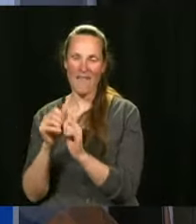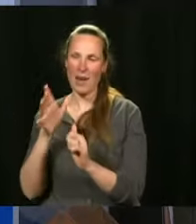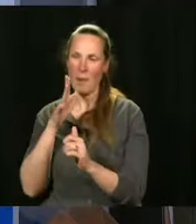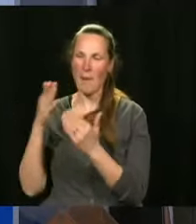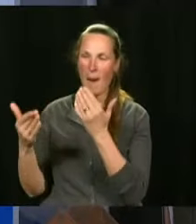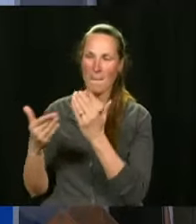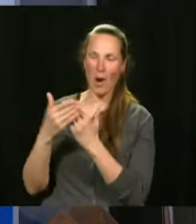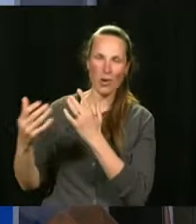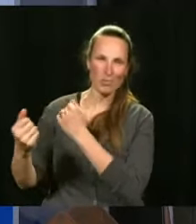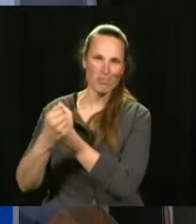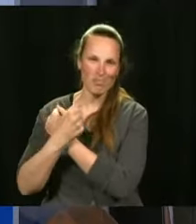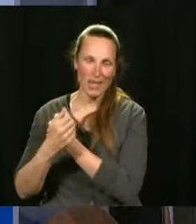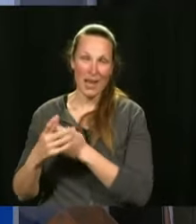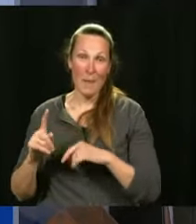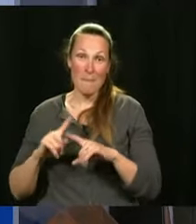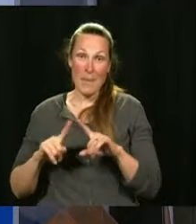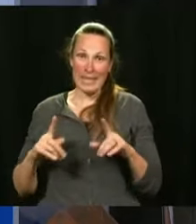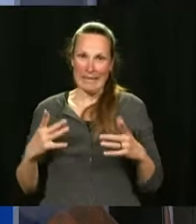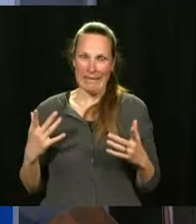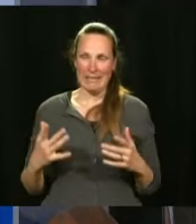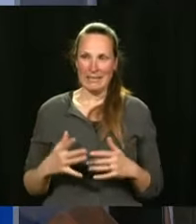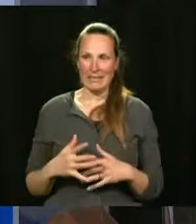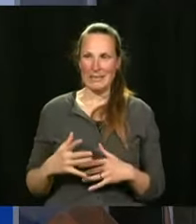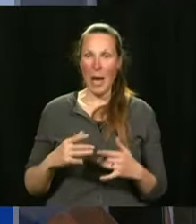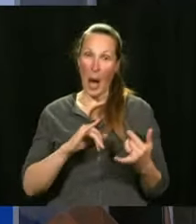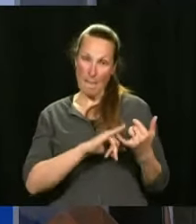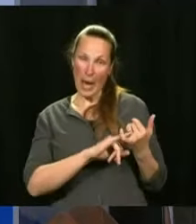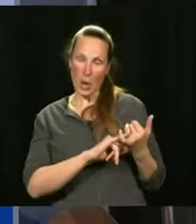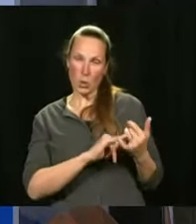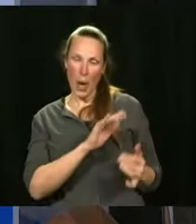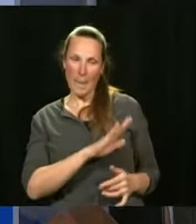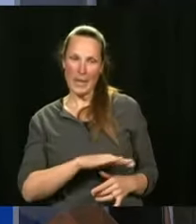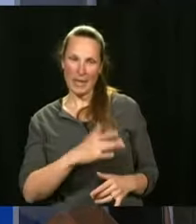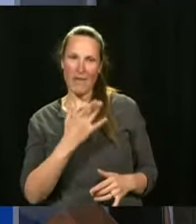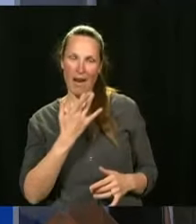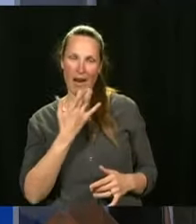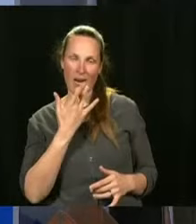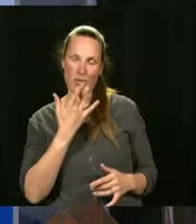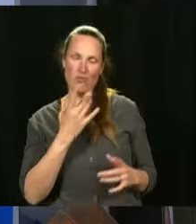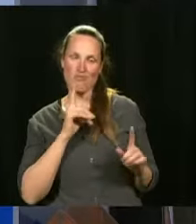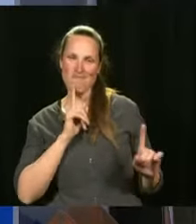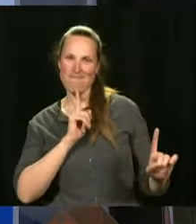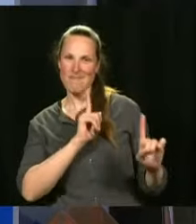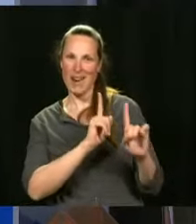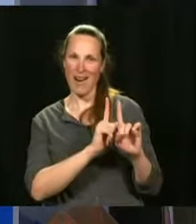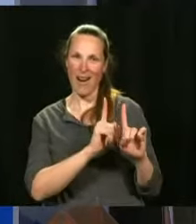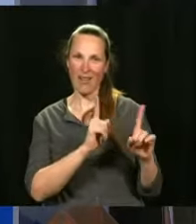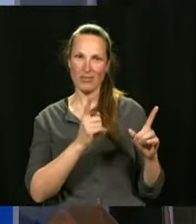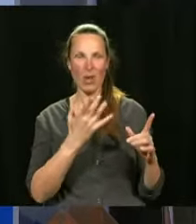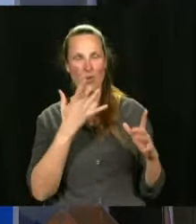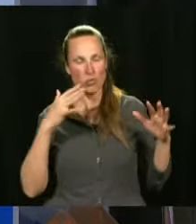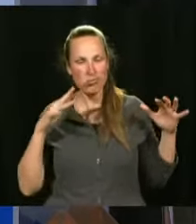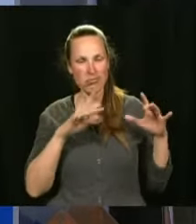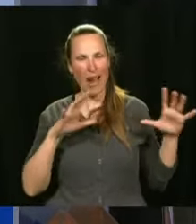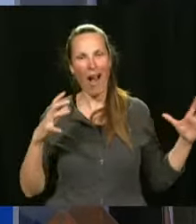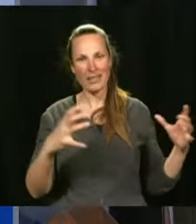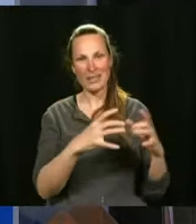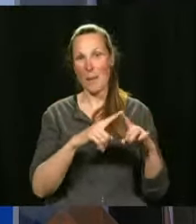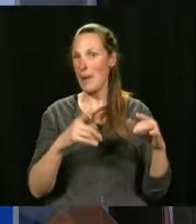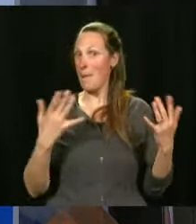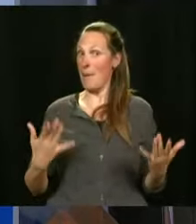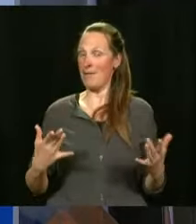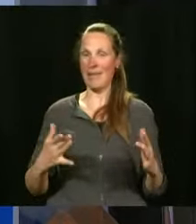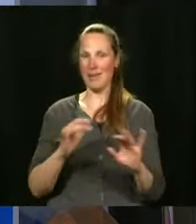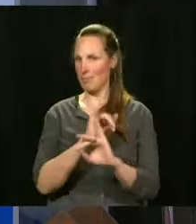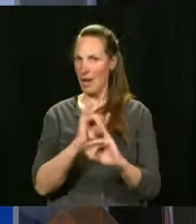and my spouse as well my children I would like to be able to gather with everybody but it's not possible